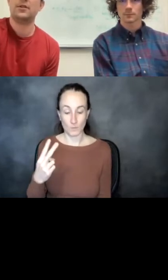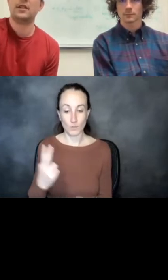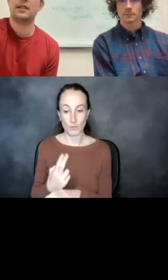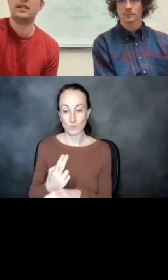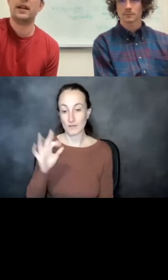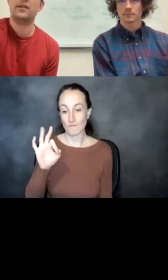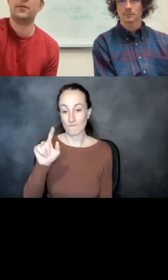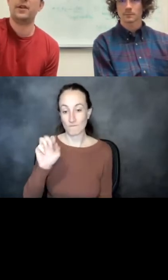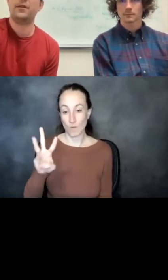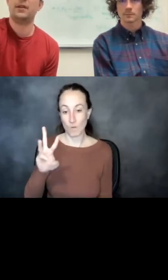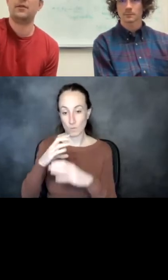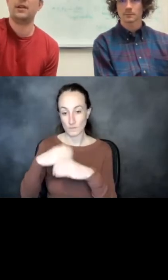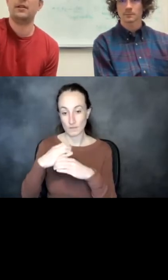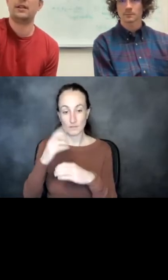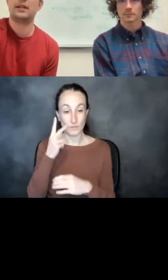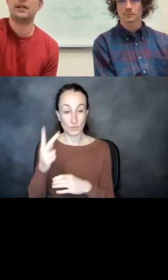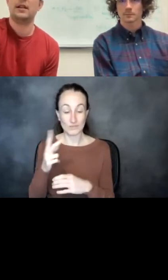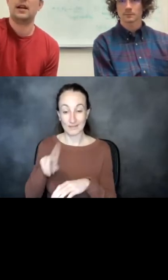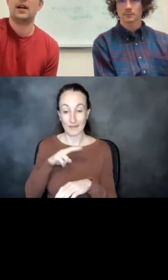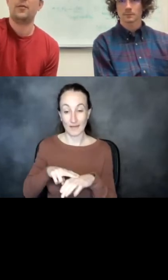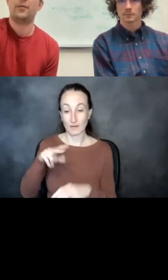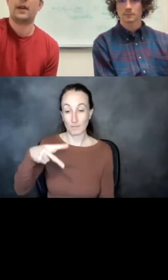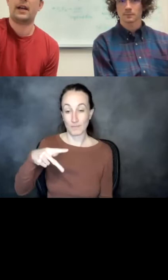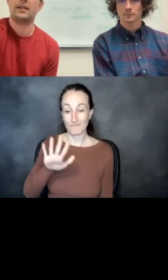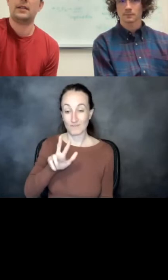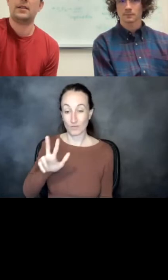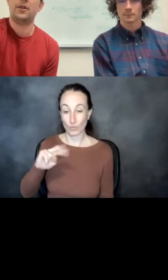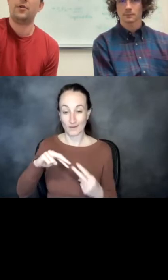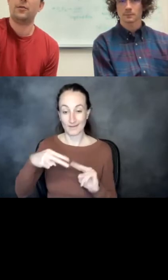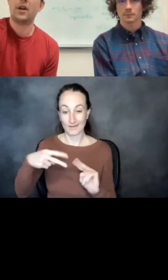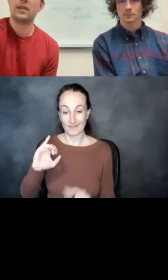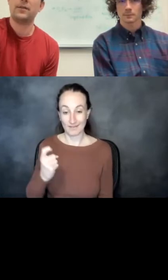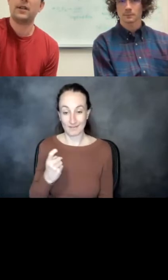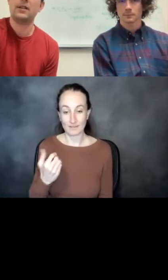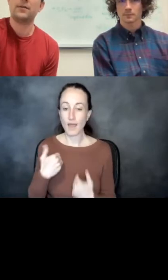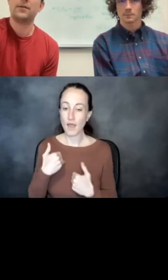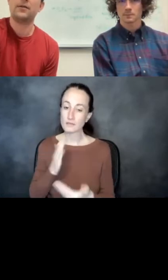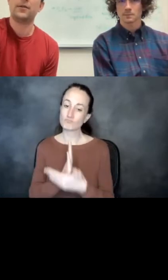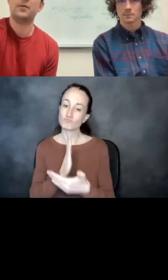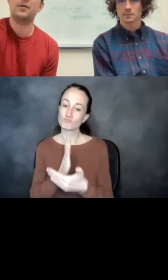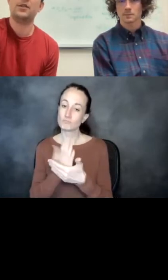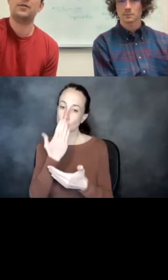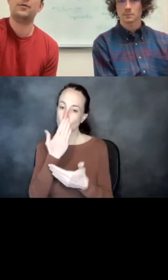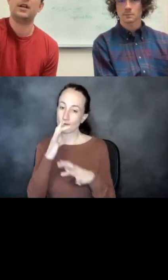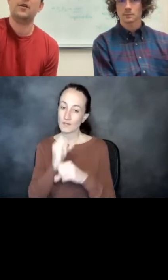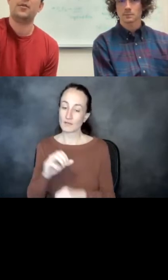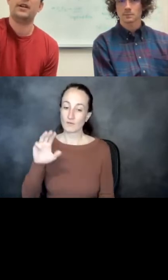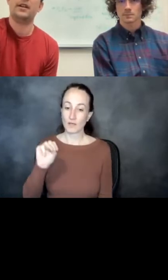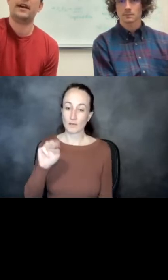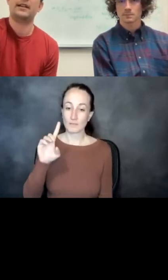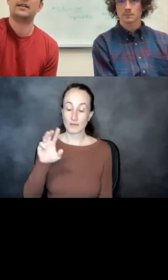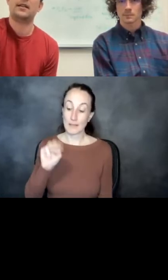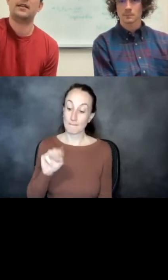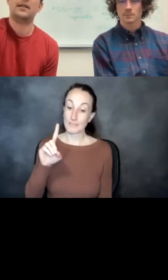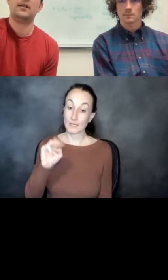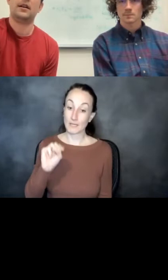So you can see the native p53 helix has modest affinity for MDM2, but